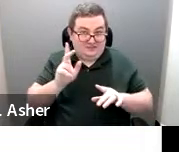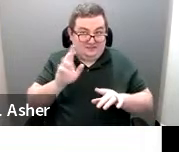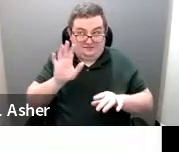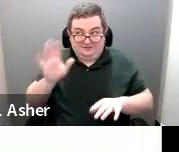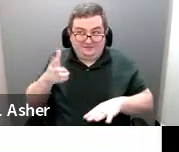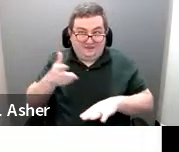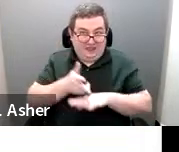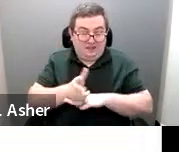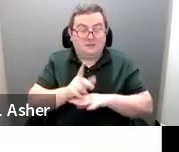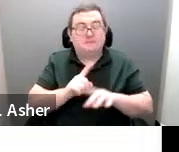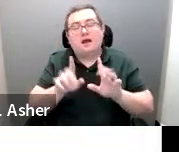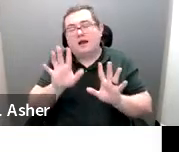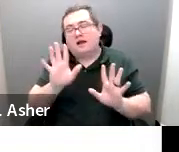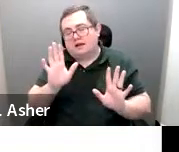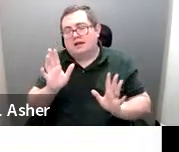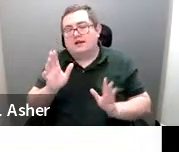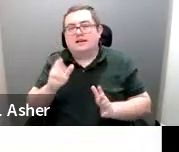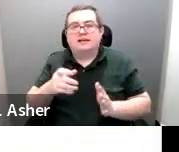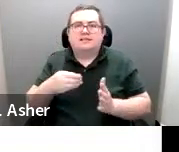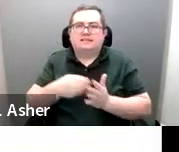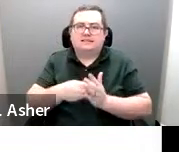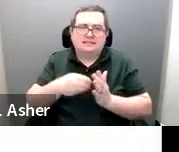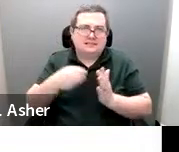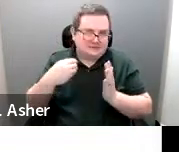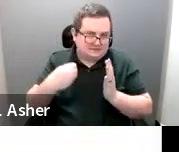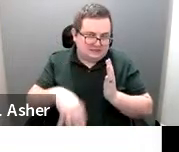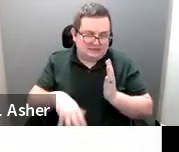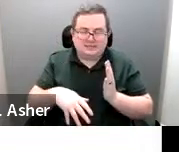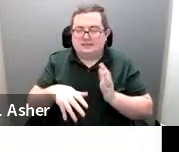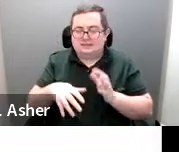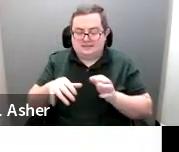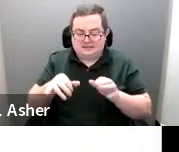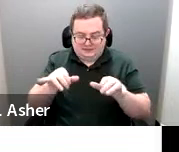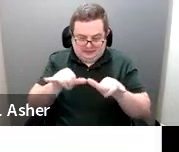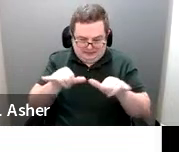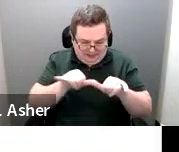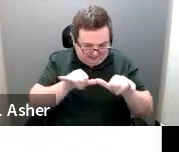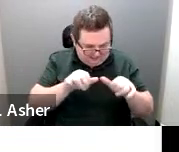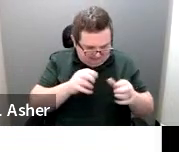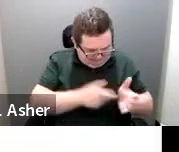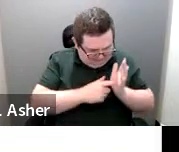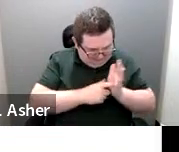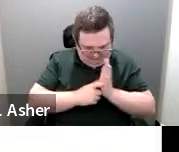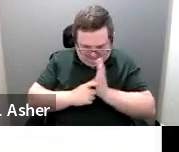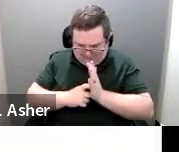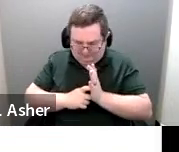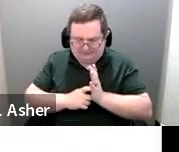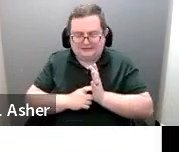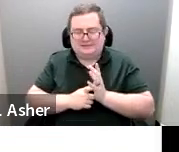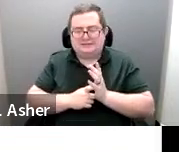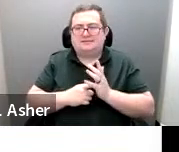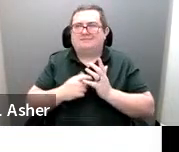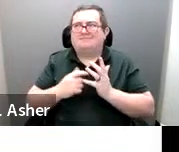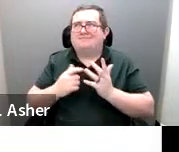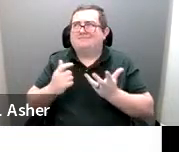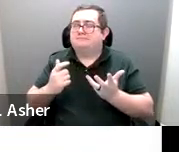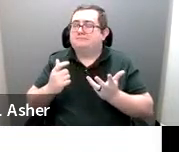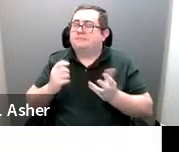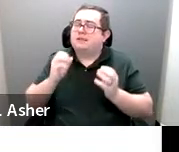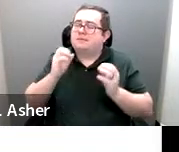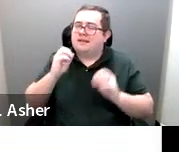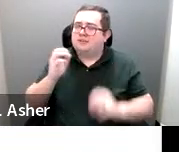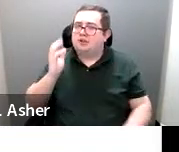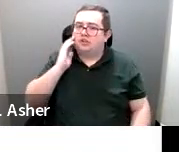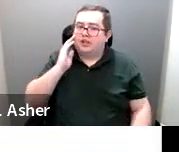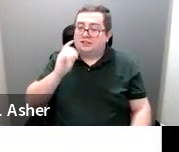But with the expense and space requirements of these, it doesn't make sense to